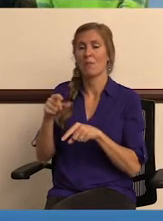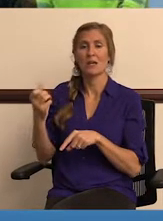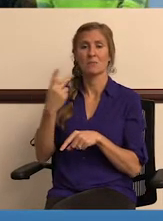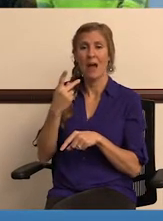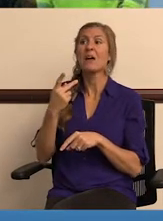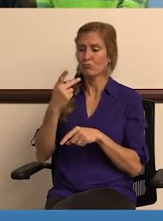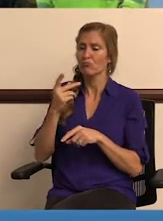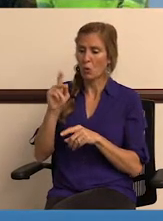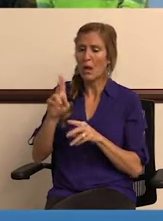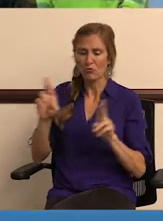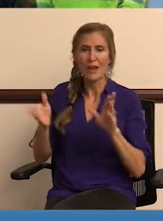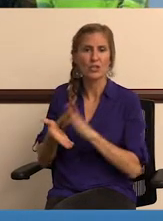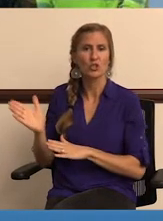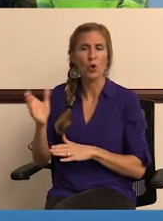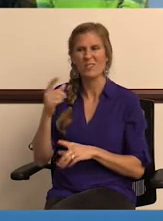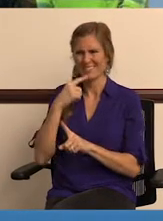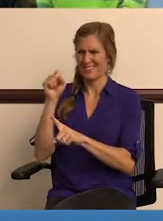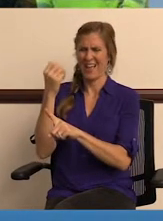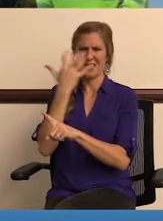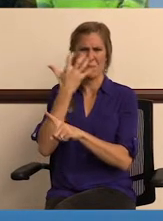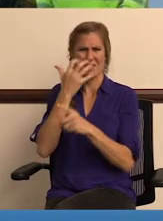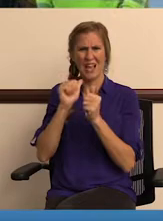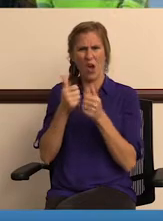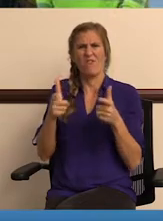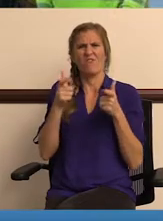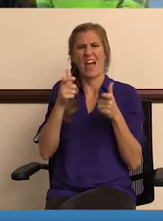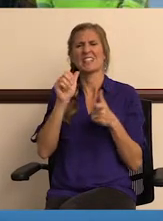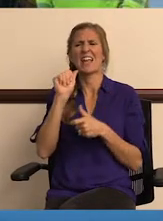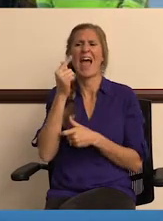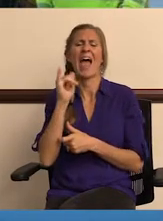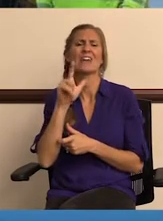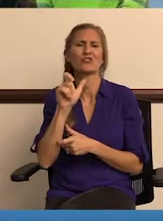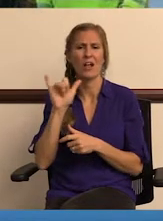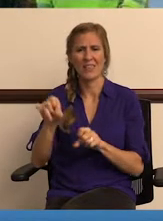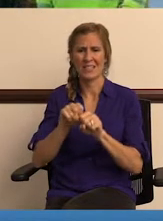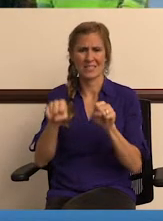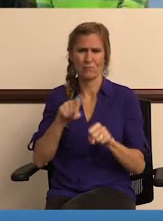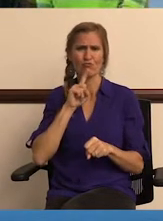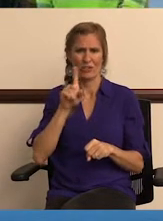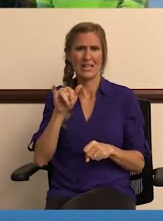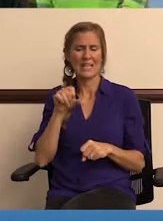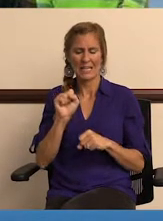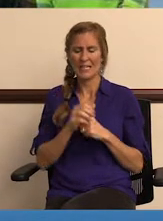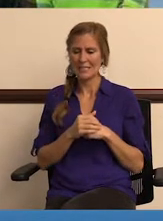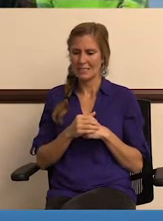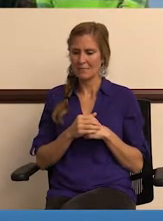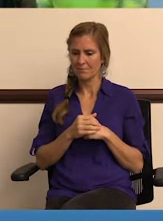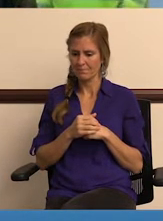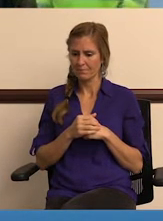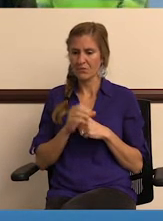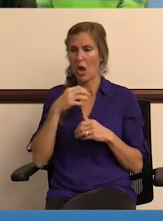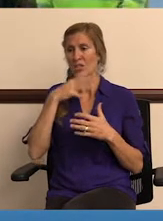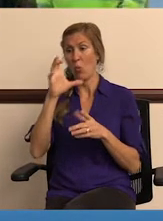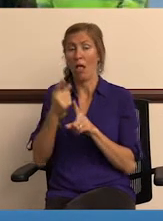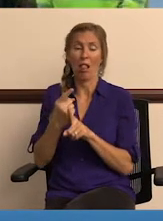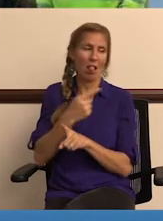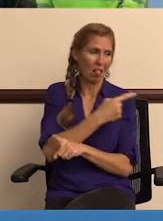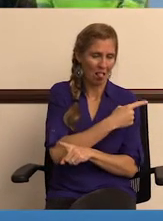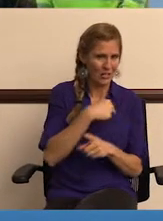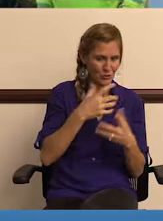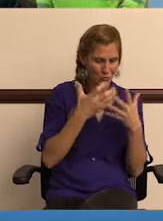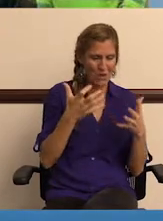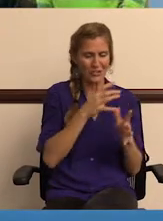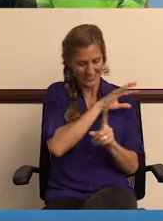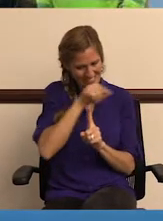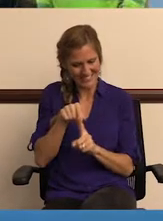I get a response back, hey, you're ready to go. Yeah, it's amazing how fast, how agile the system really is. all right, well, I didn't want to